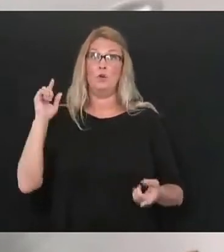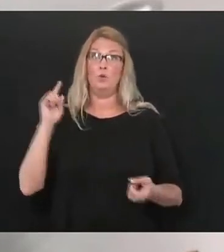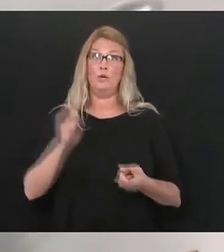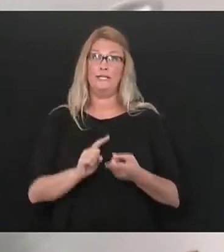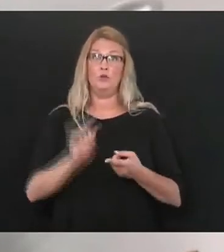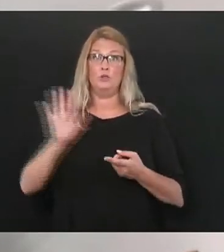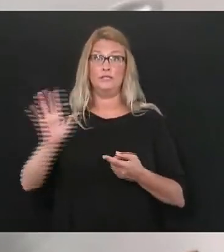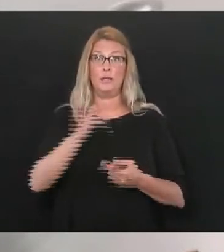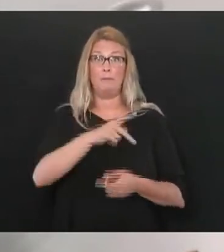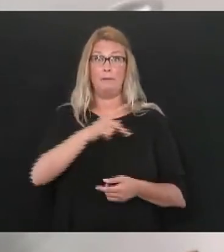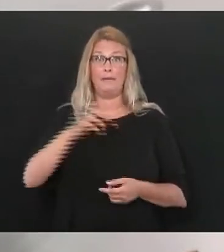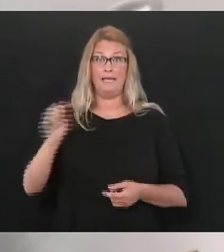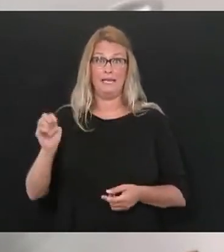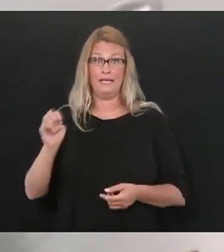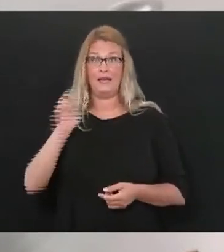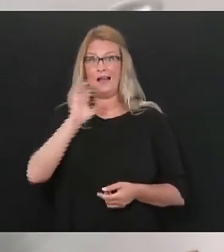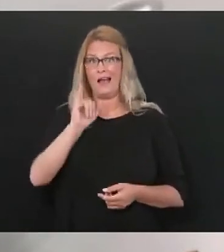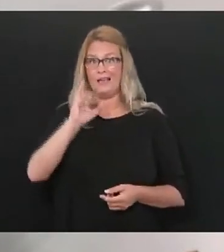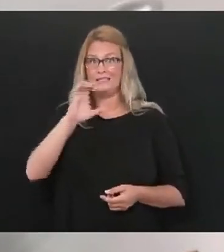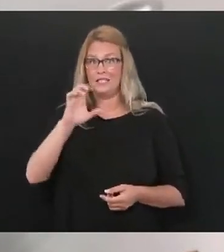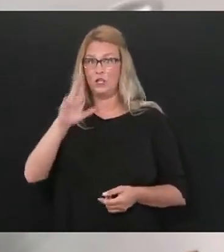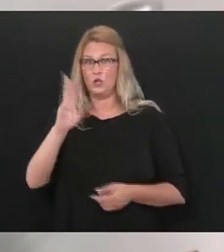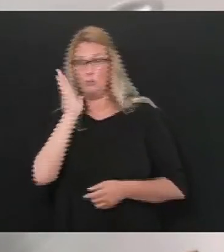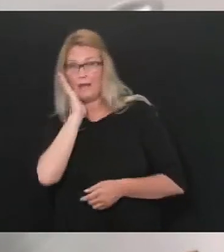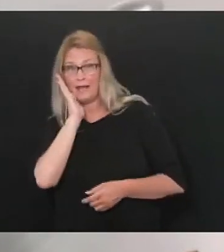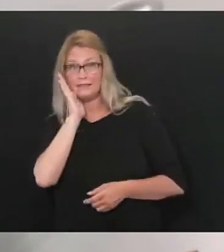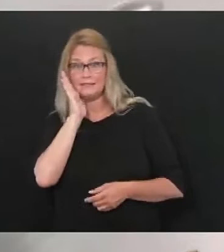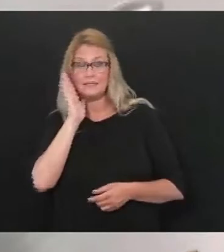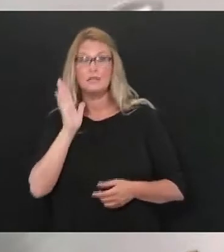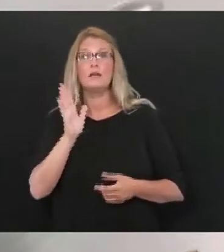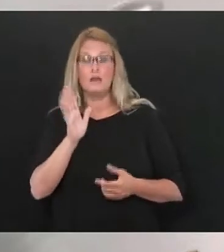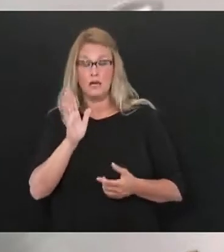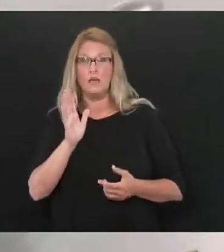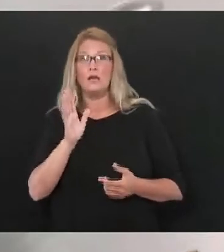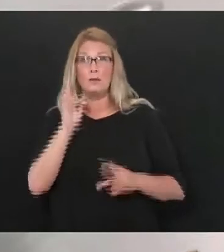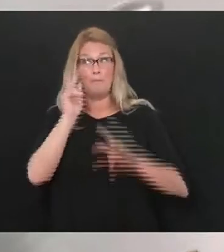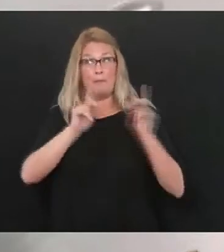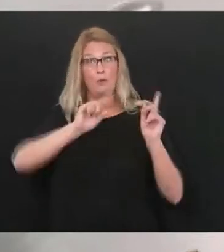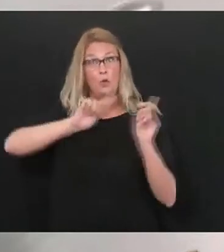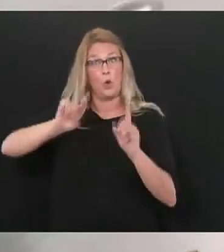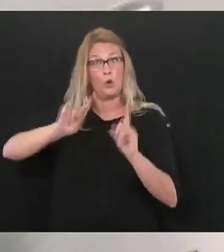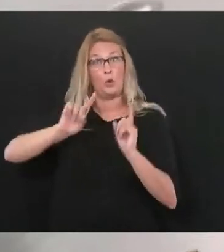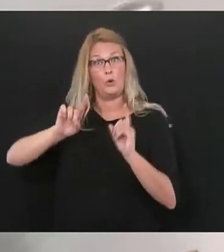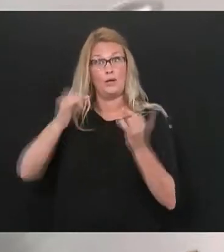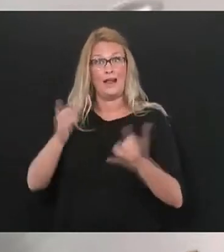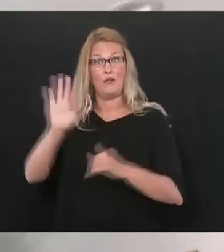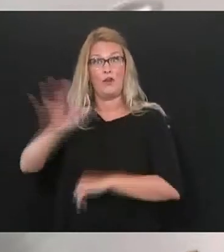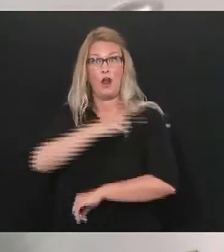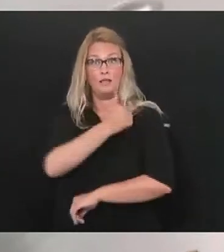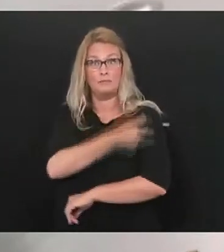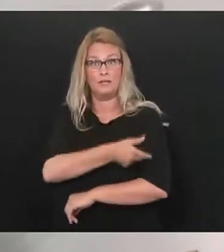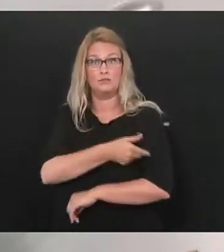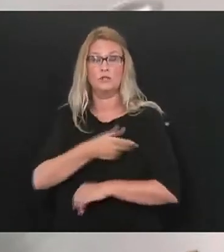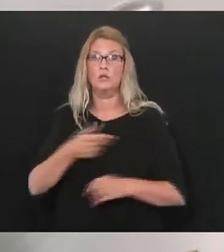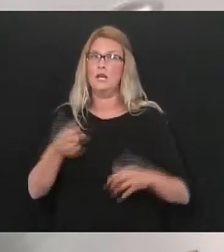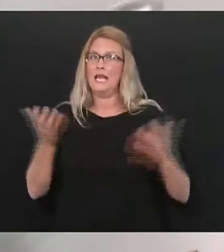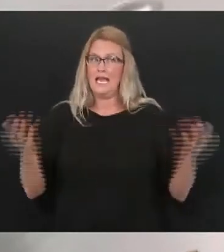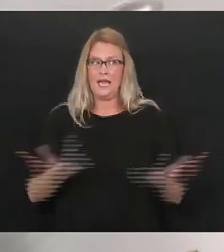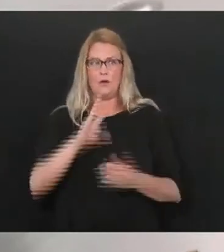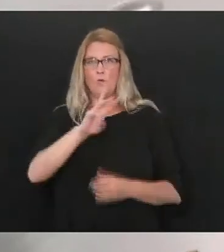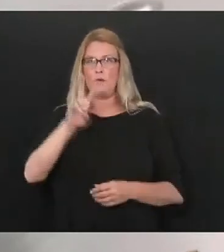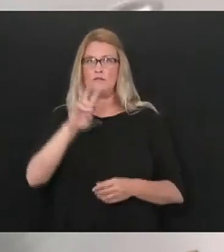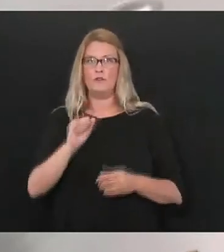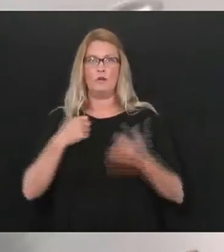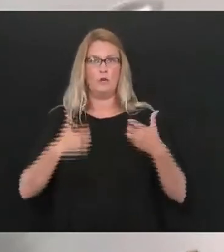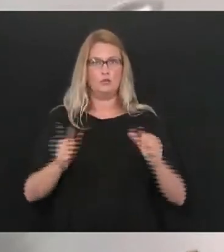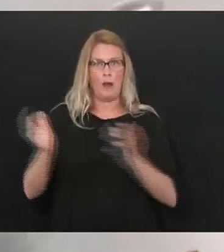sick and coming to the hospitals this is what we desperately want to avoid in West Virginia and the governor has